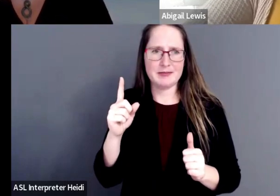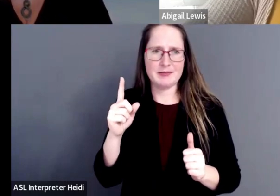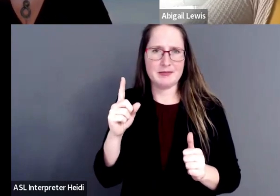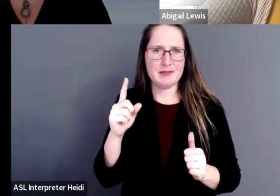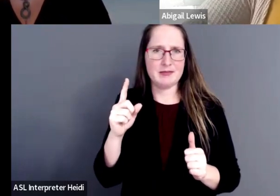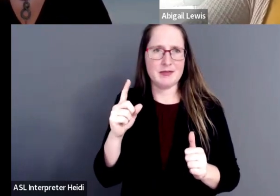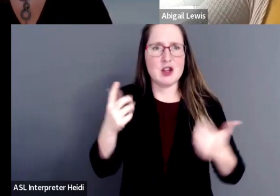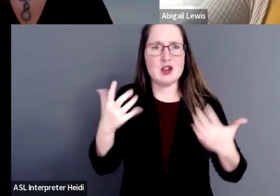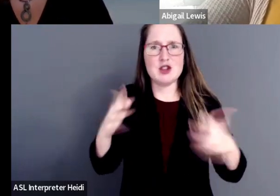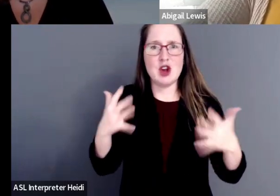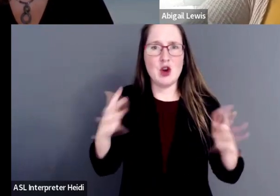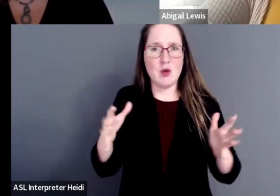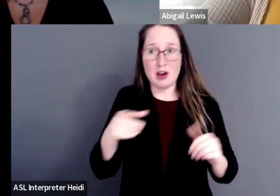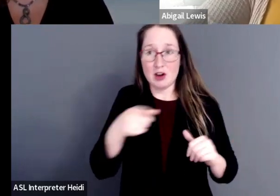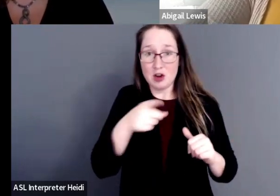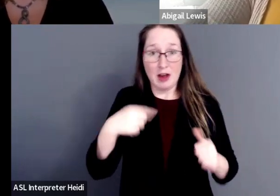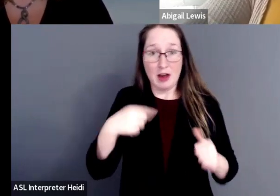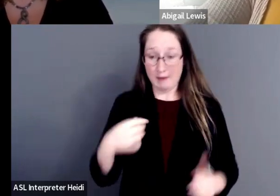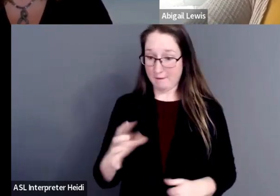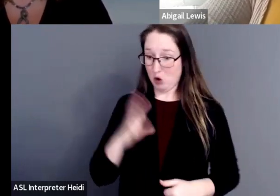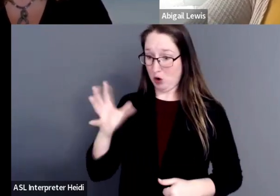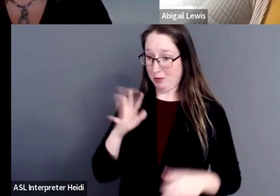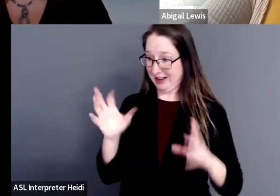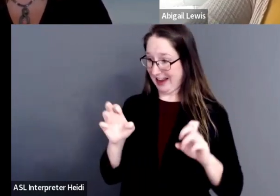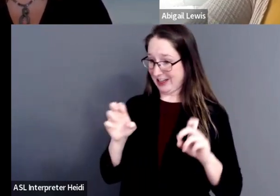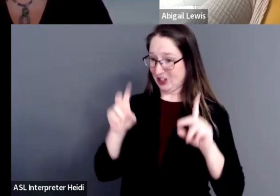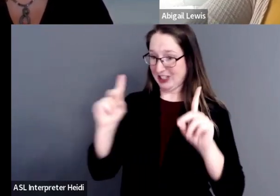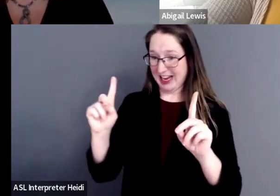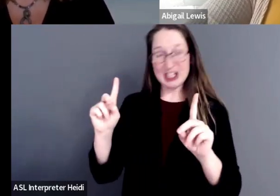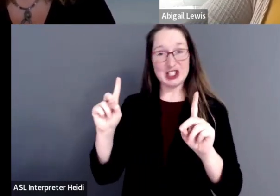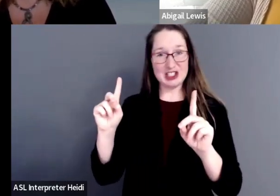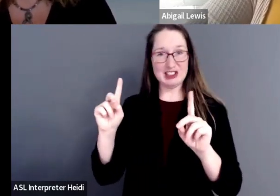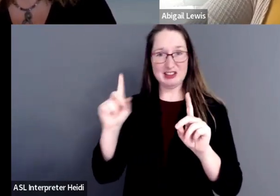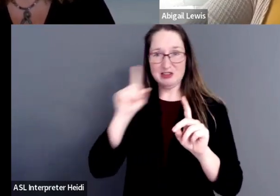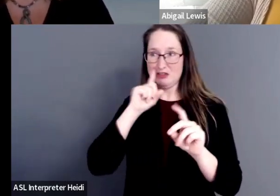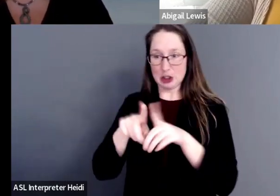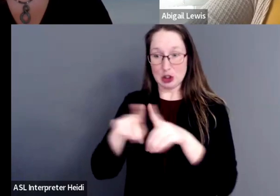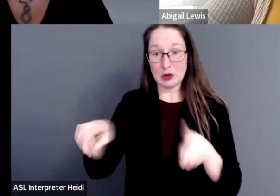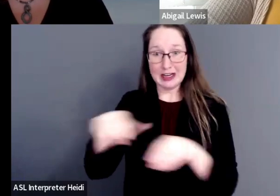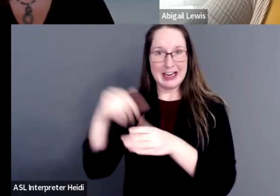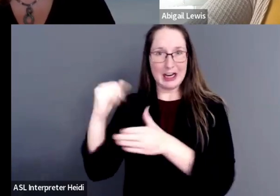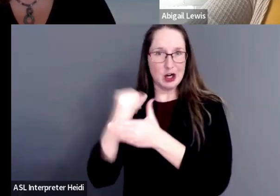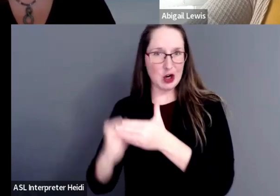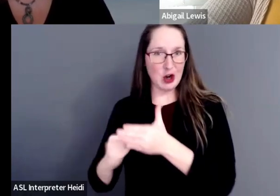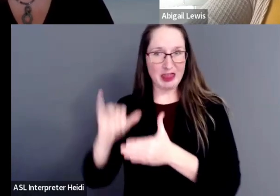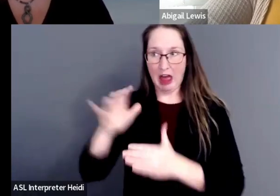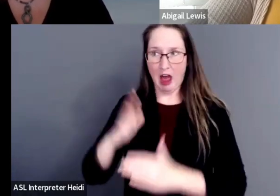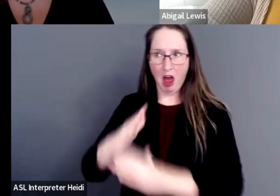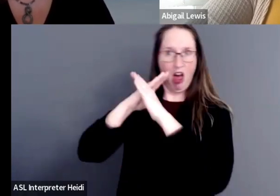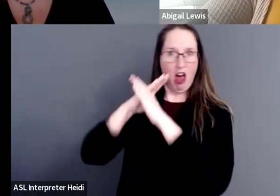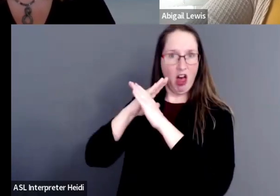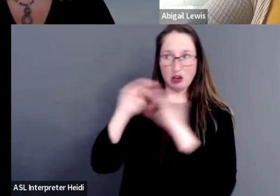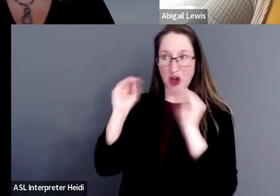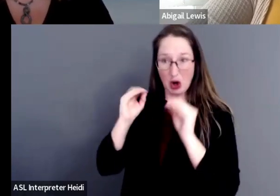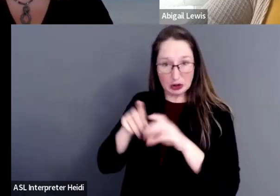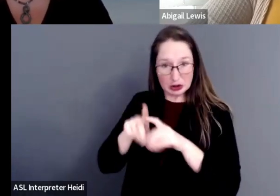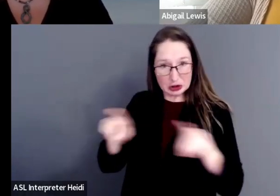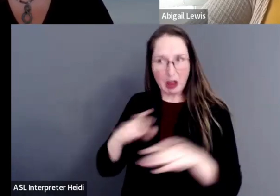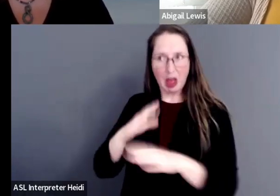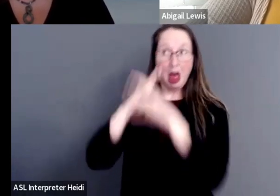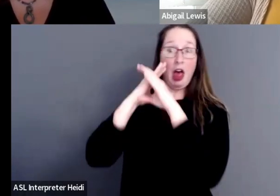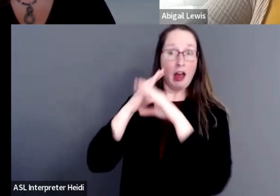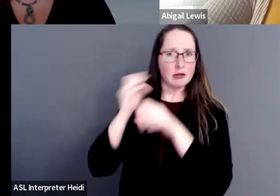the fact that you may not have a formal education in art, you know, a degree in art, to keep you from creating art